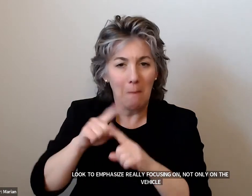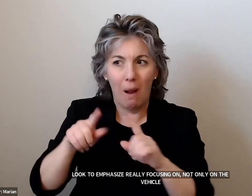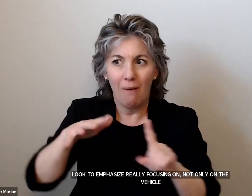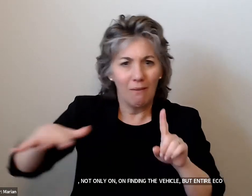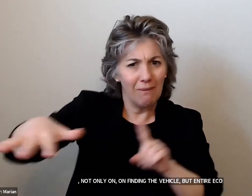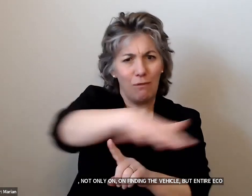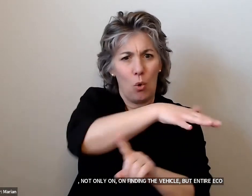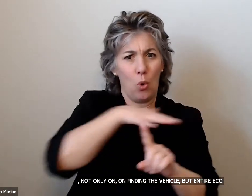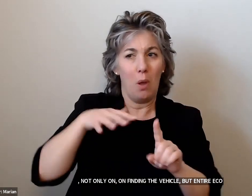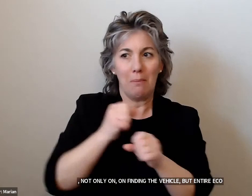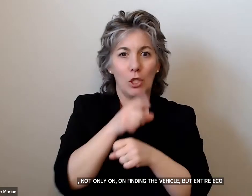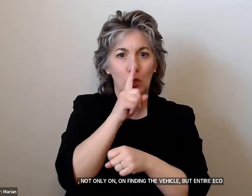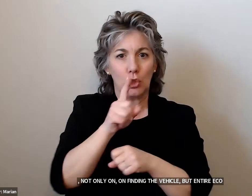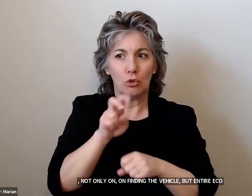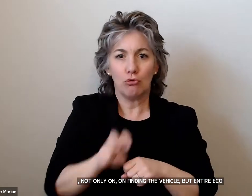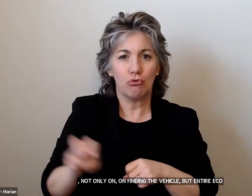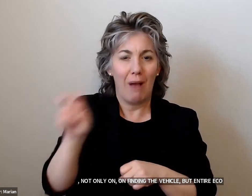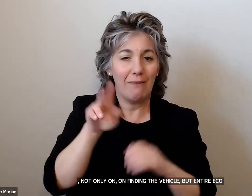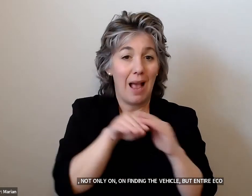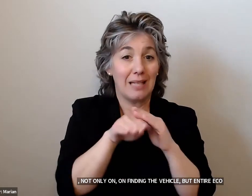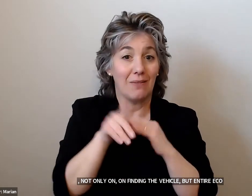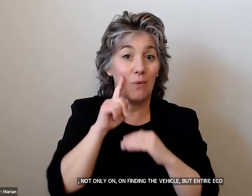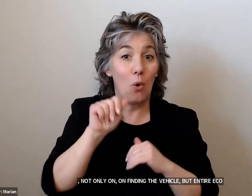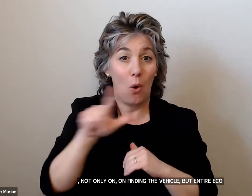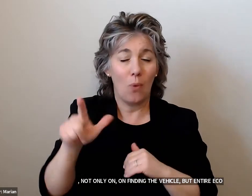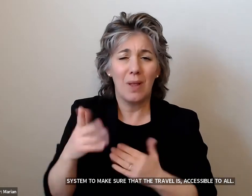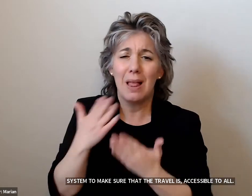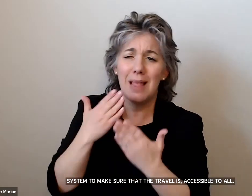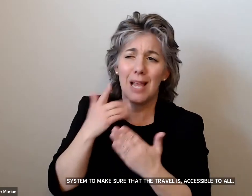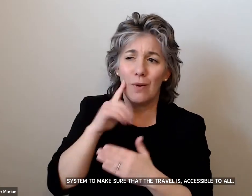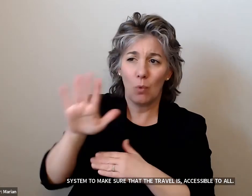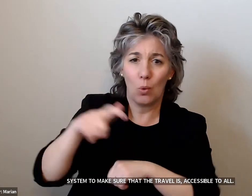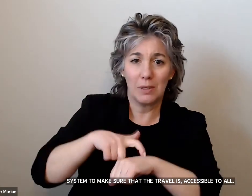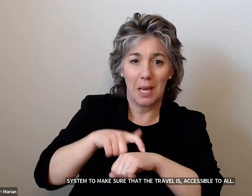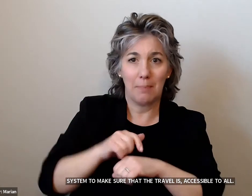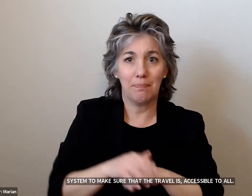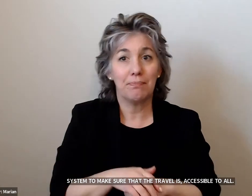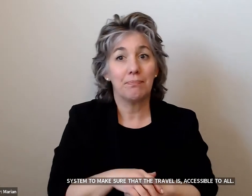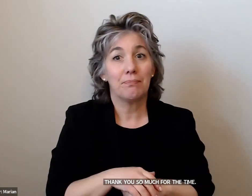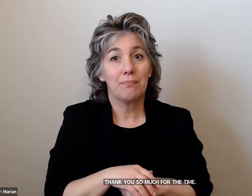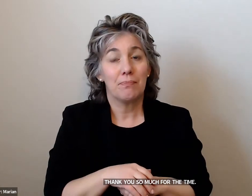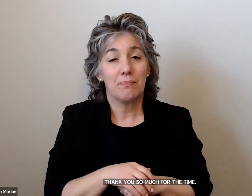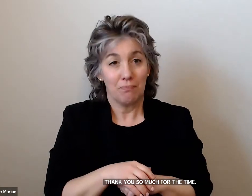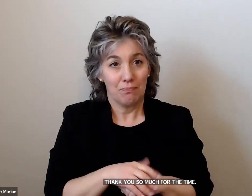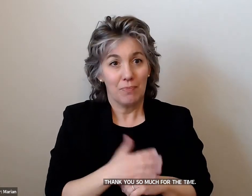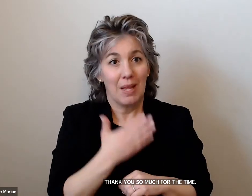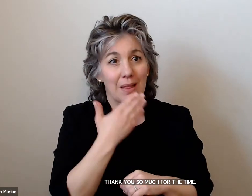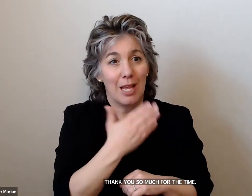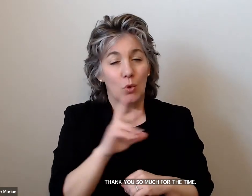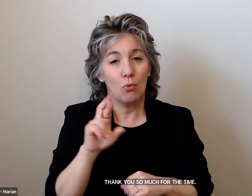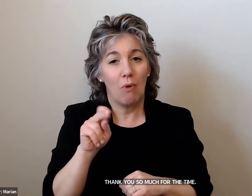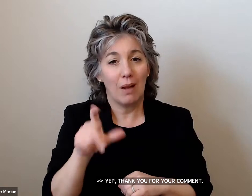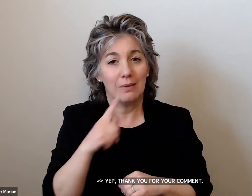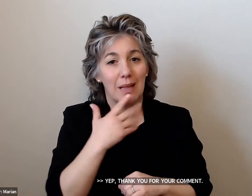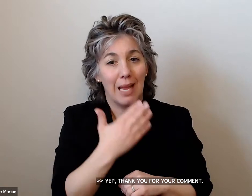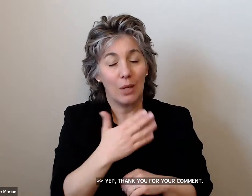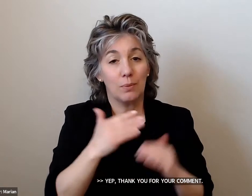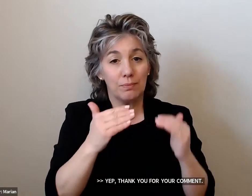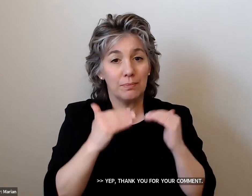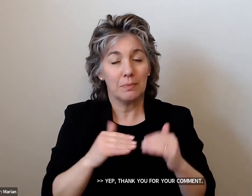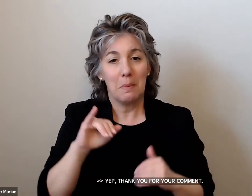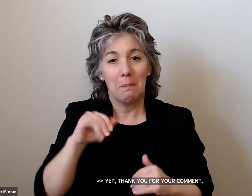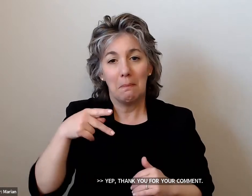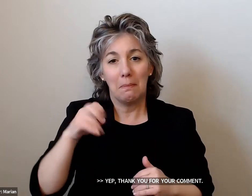sure that travel is accessible to all. Thank you so much for the time. Yep. Thank you very much for your comment. Our next commenter is Peter